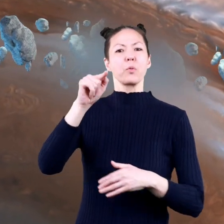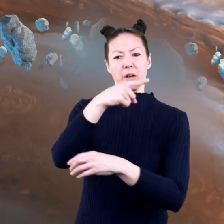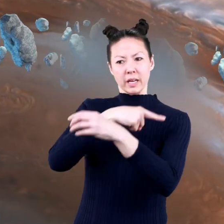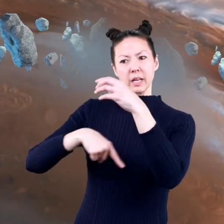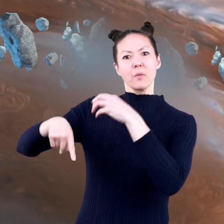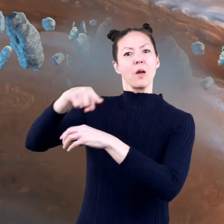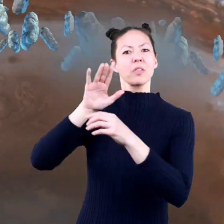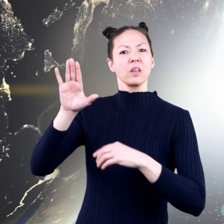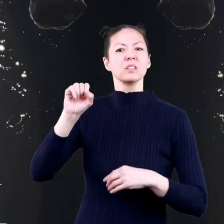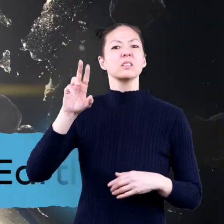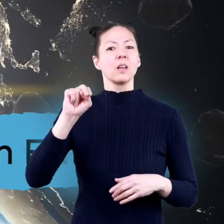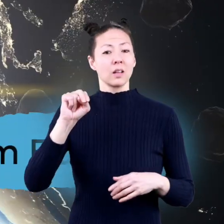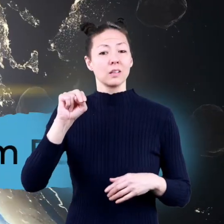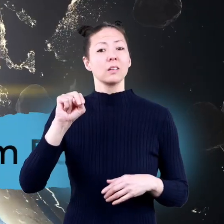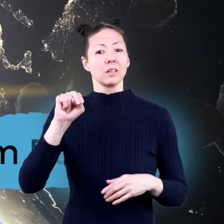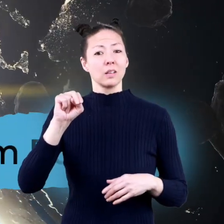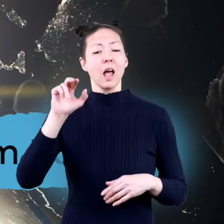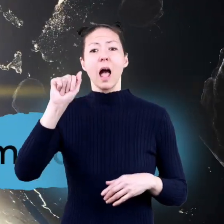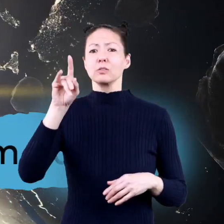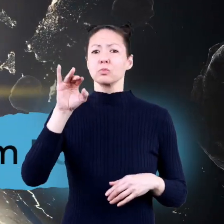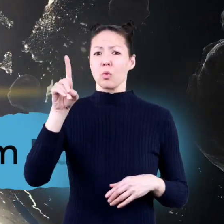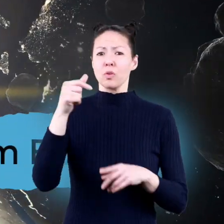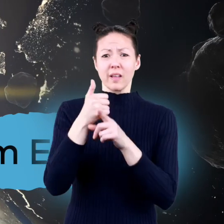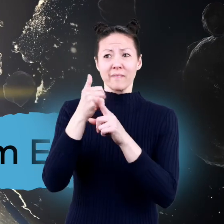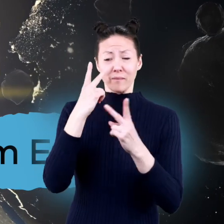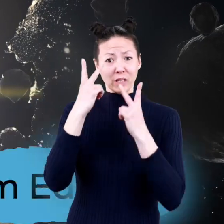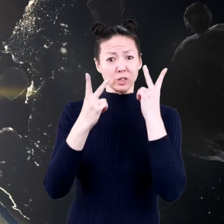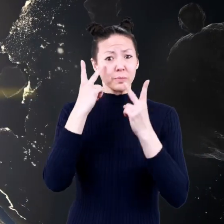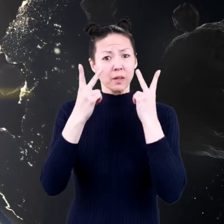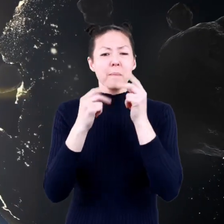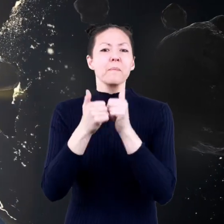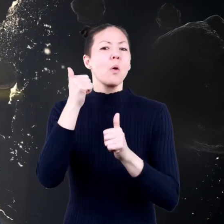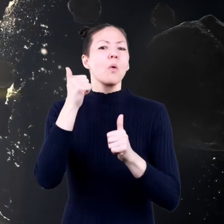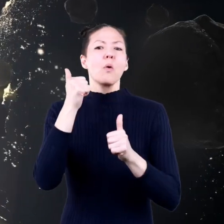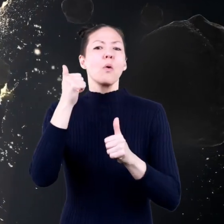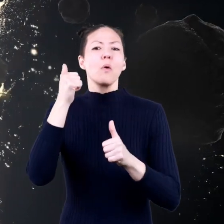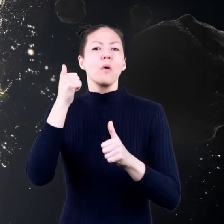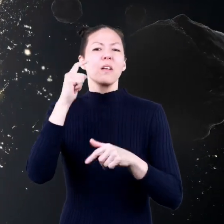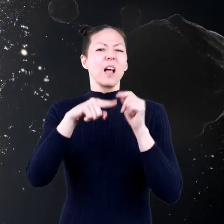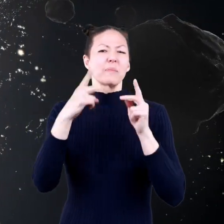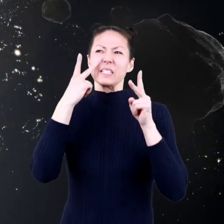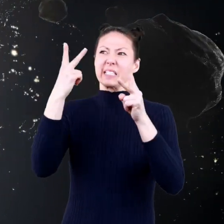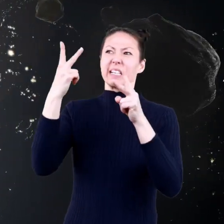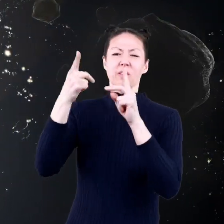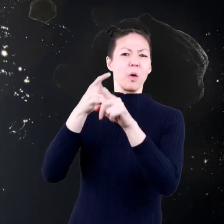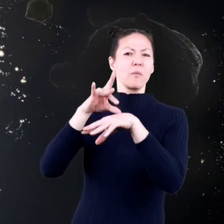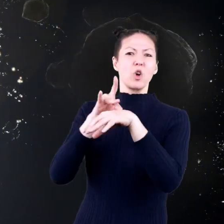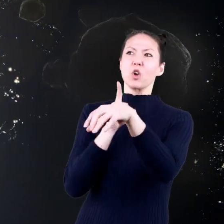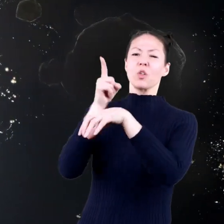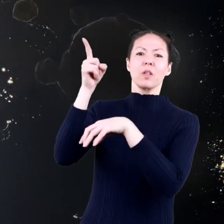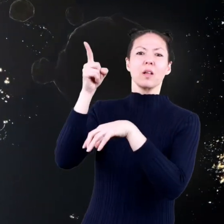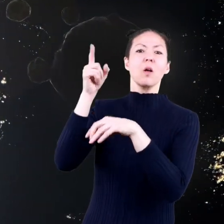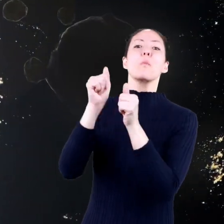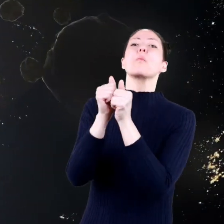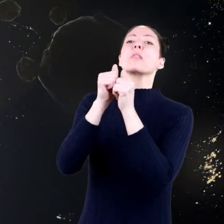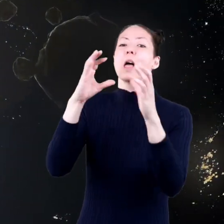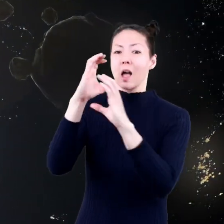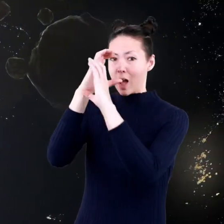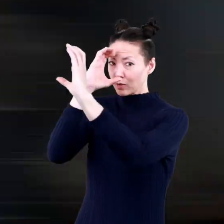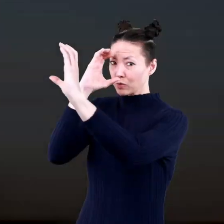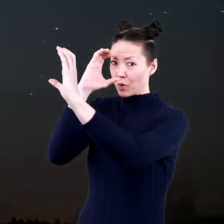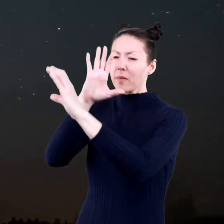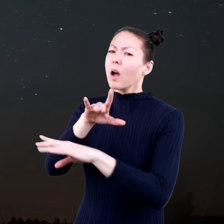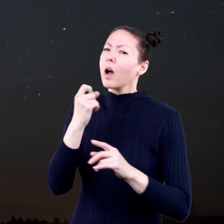sun. Are asteroids visible from Earth? Most asteroids cannot be seen from Earth without using a